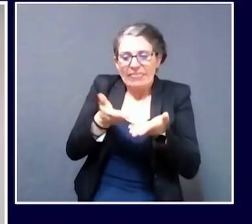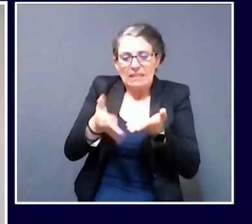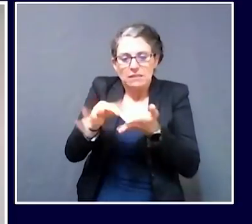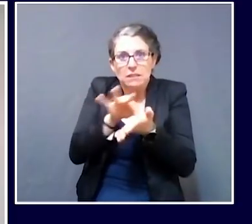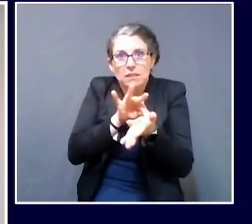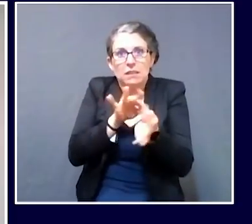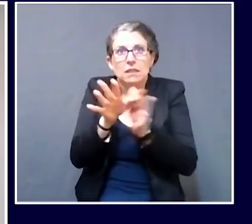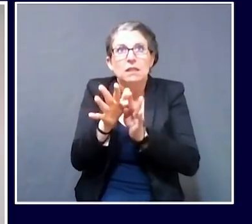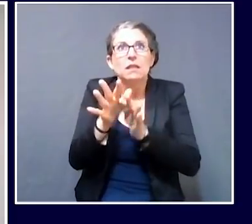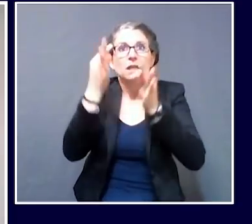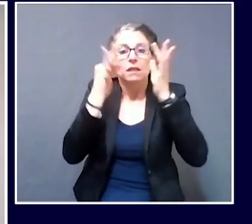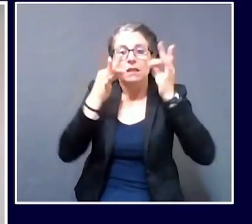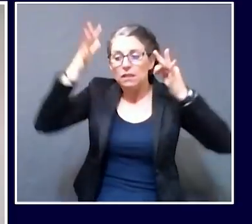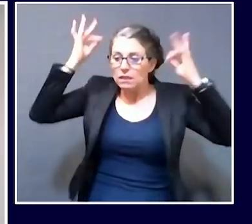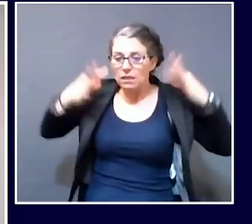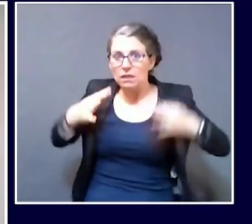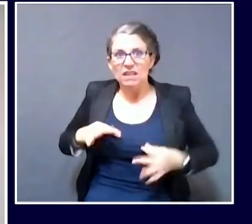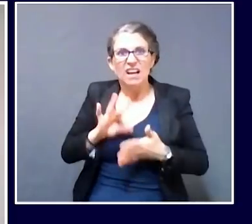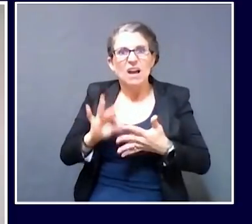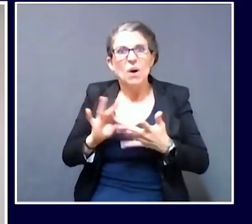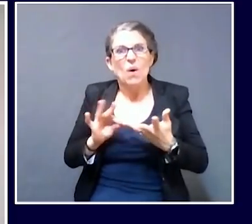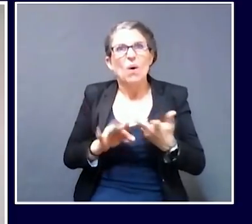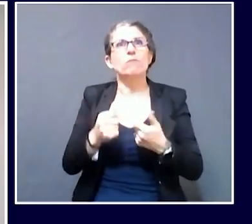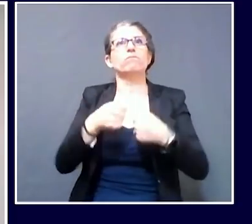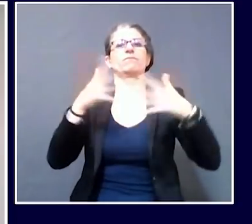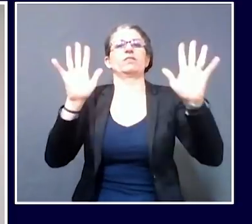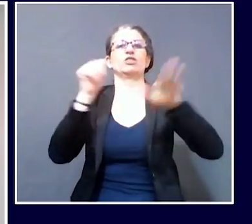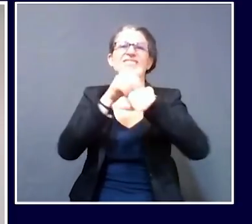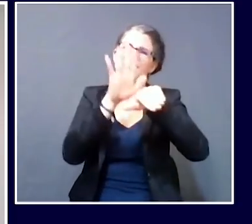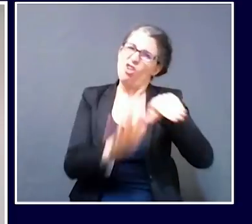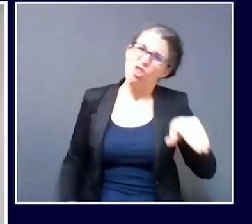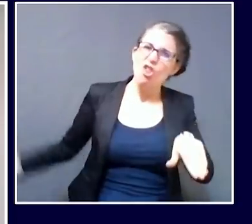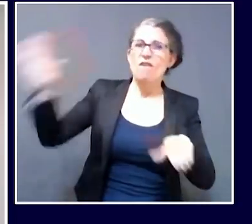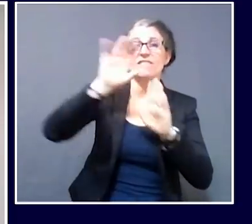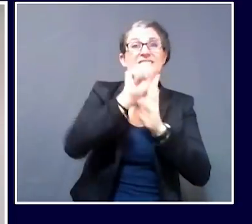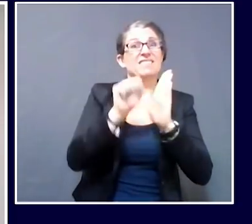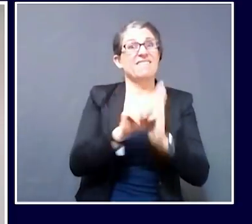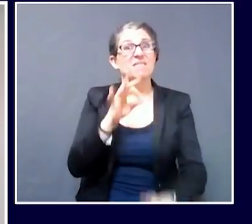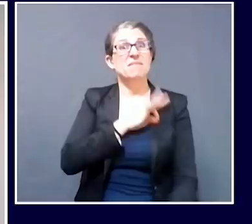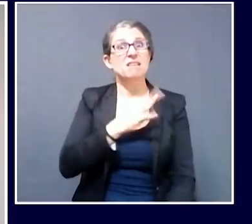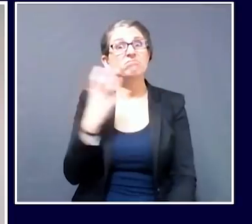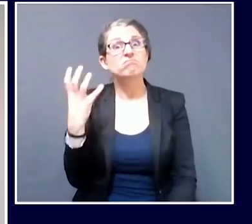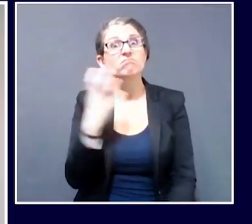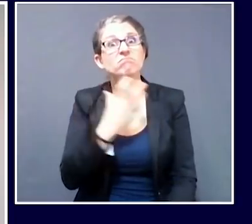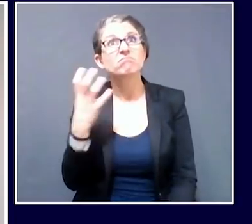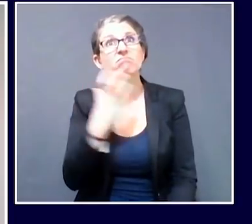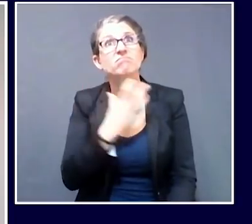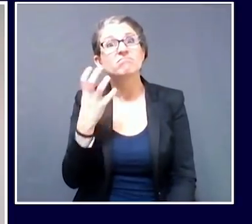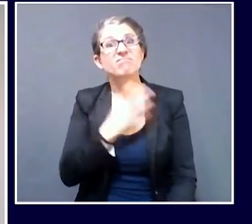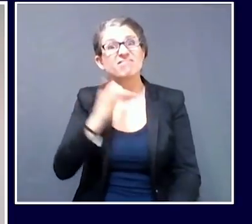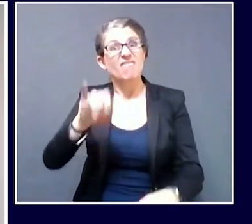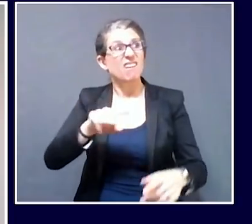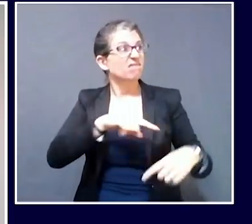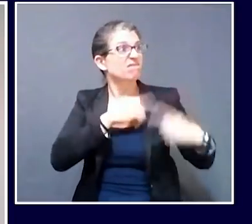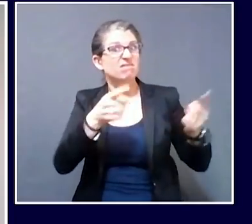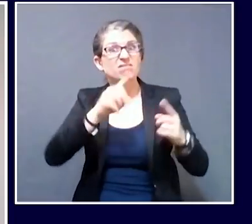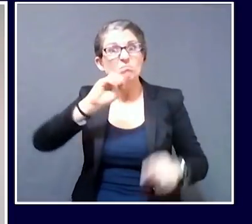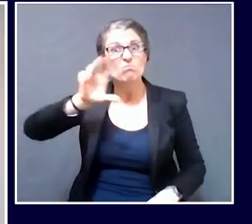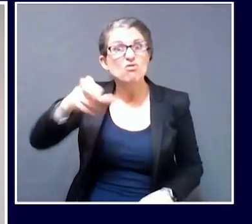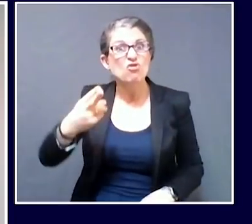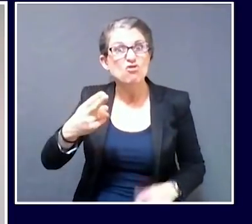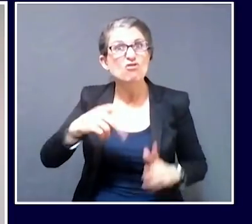that have been distributed to healthcare workers across the state since the beginning of our COVID-19 activation.